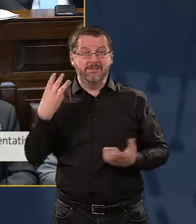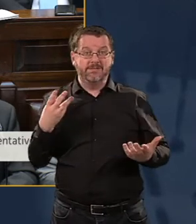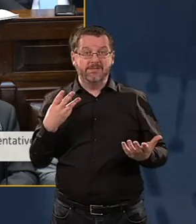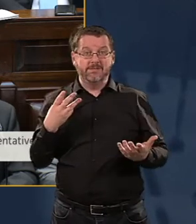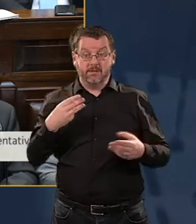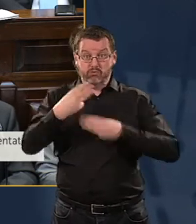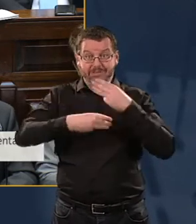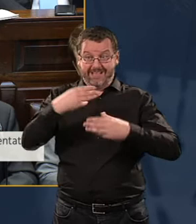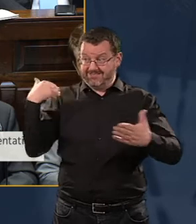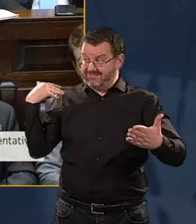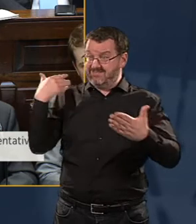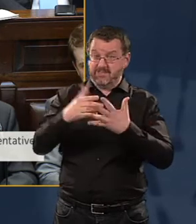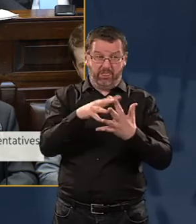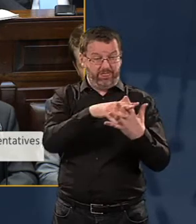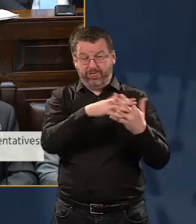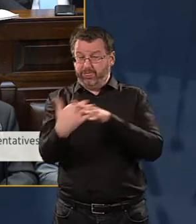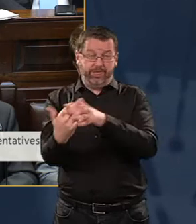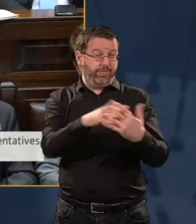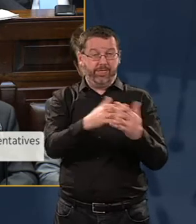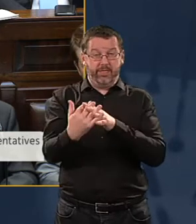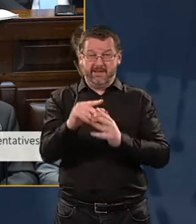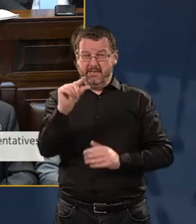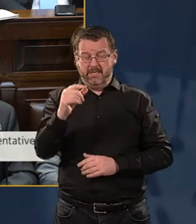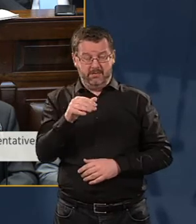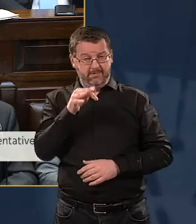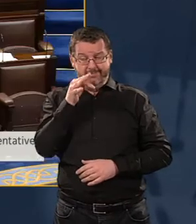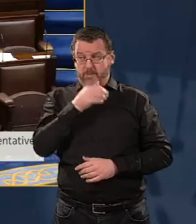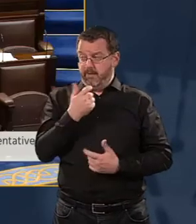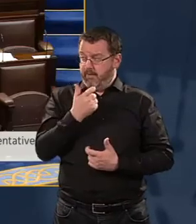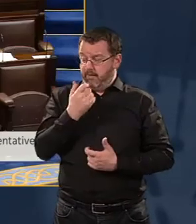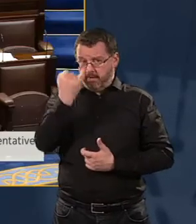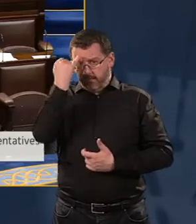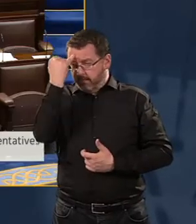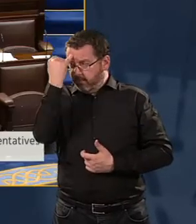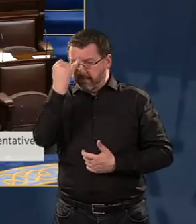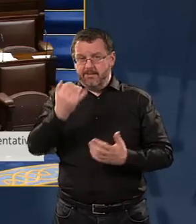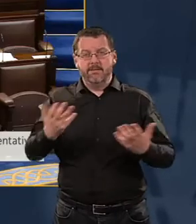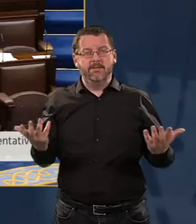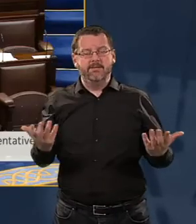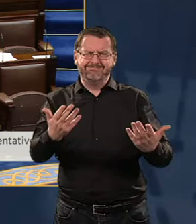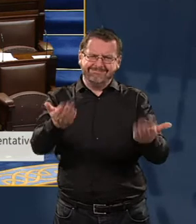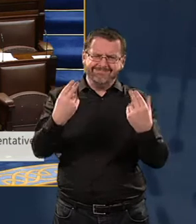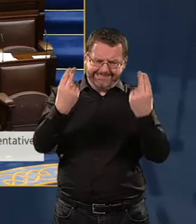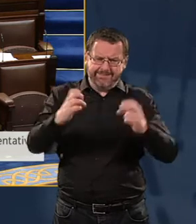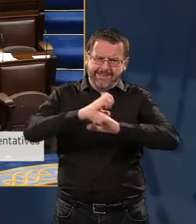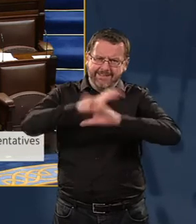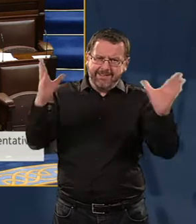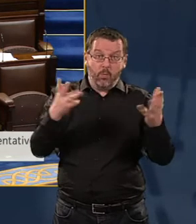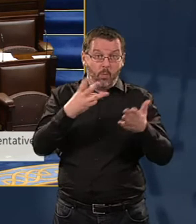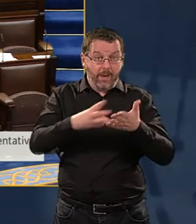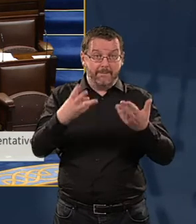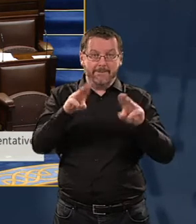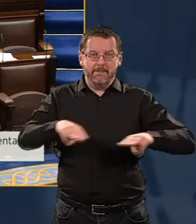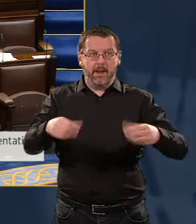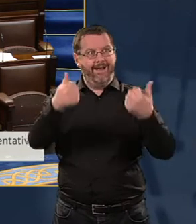chaotic and quite frankly farcical. When Taoiseach will we have clarity as to when people will actually get access